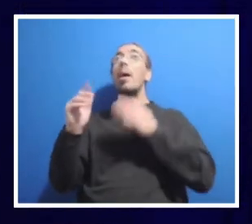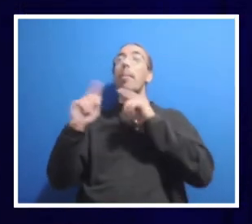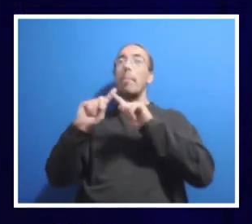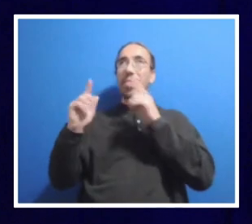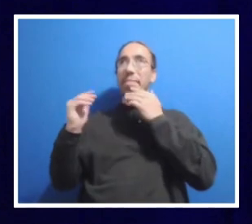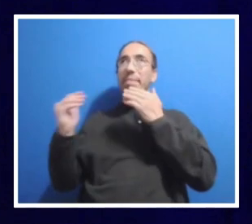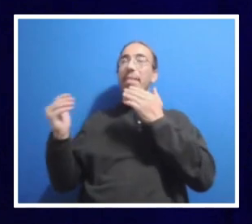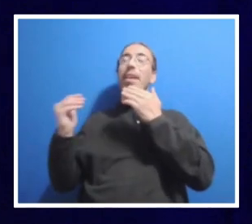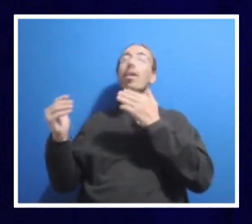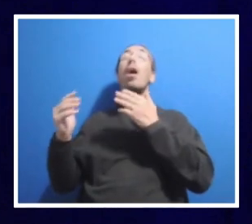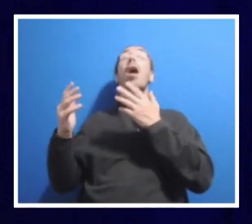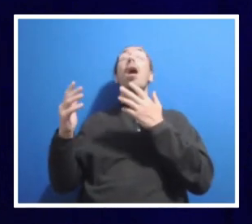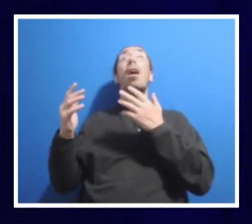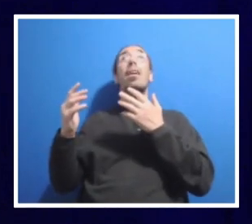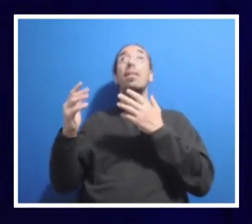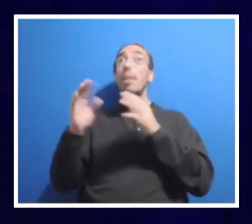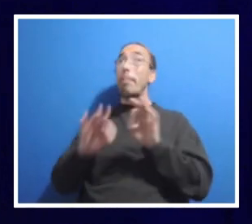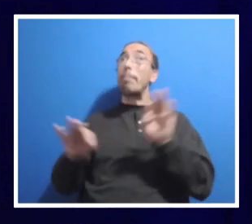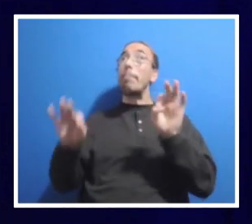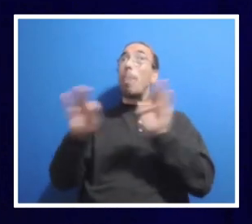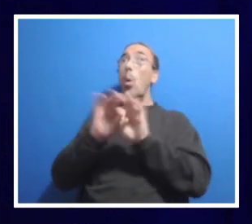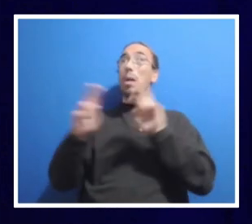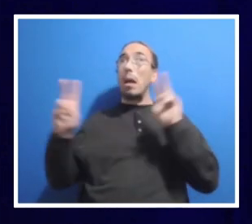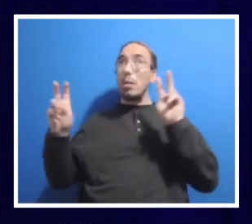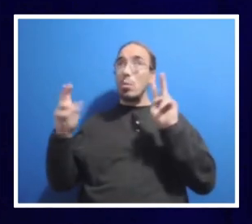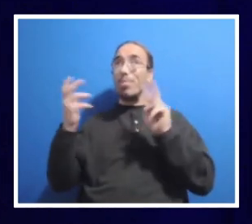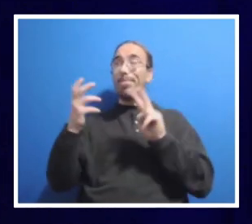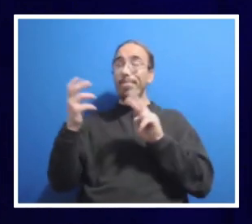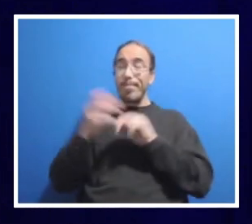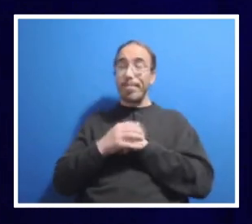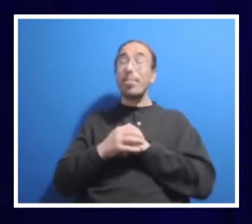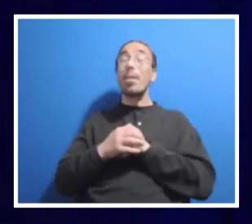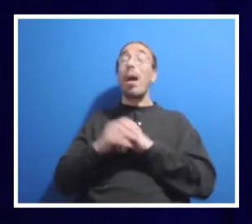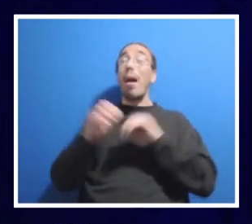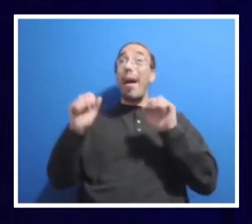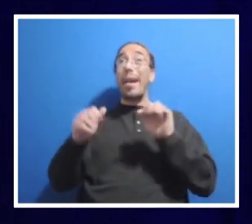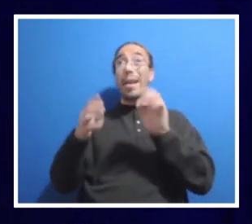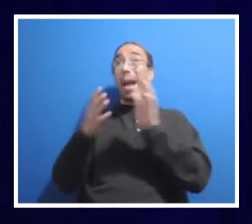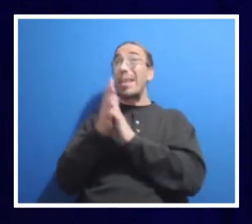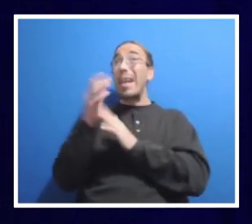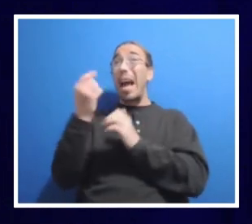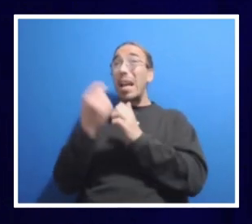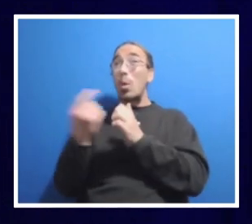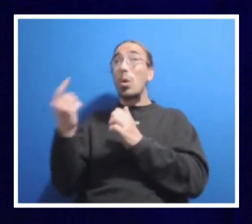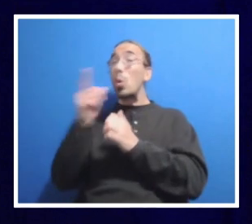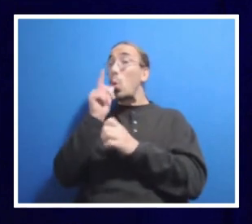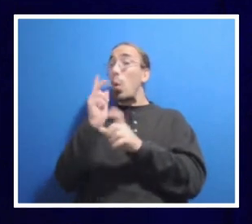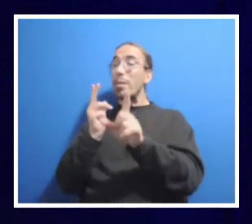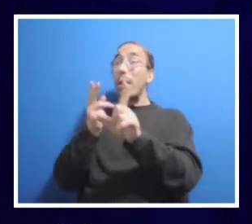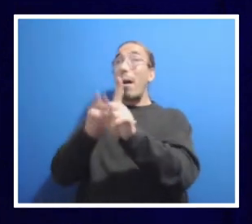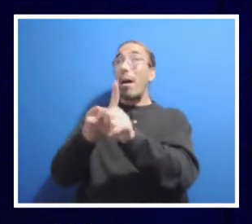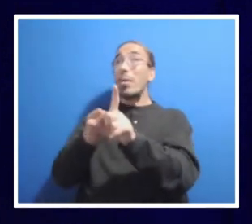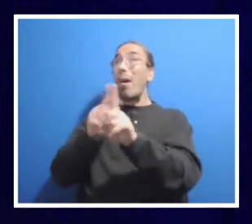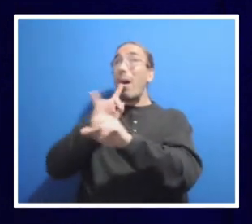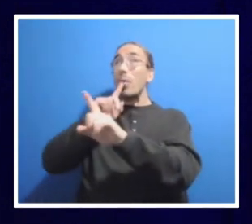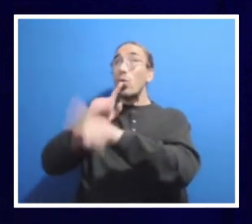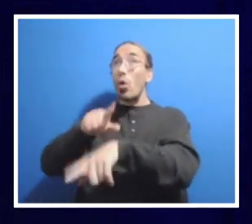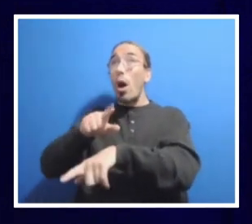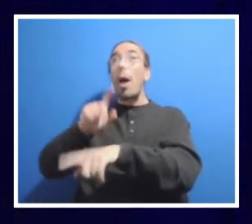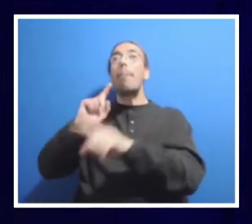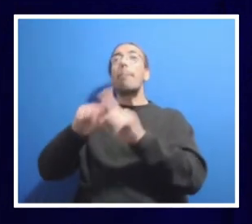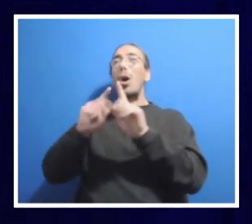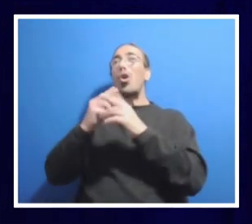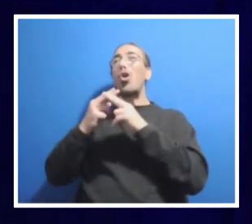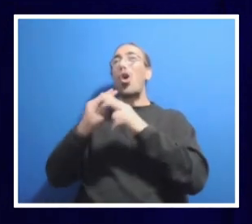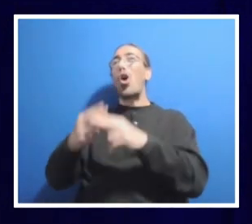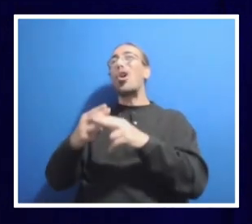This is a very important issue. And I may ask anyone else who wants to jump in on this too. We call it a strategic hiring